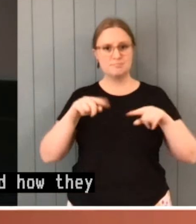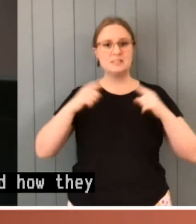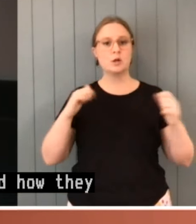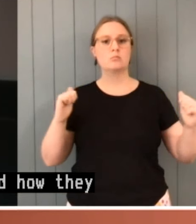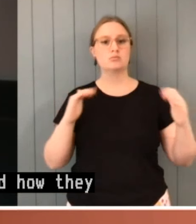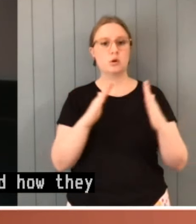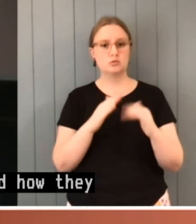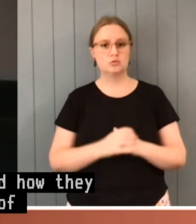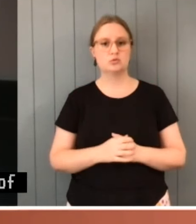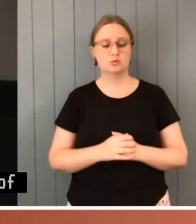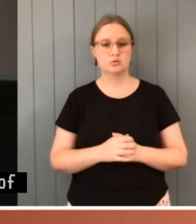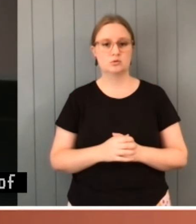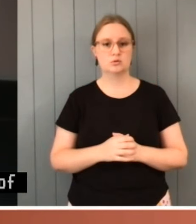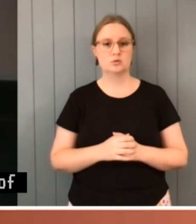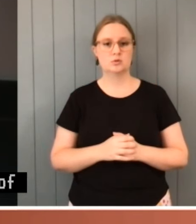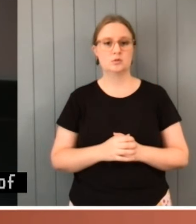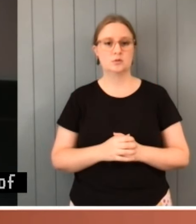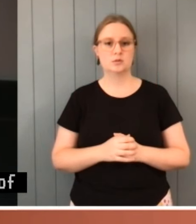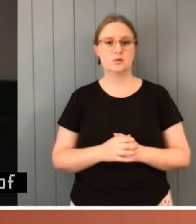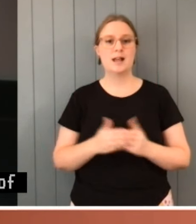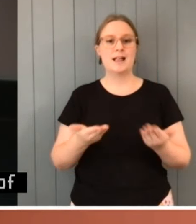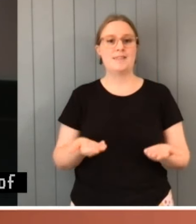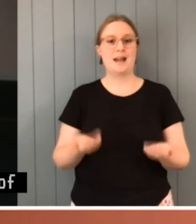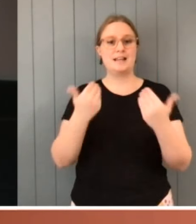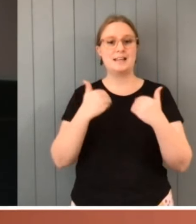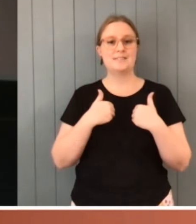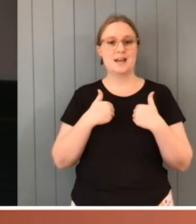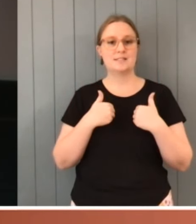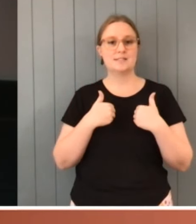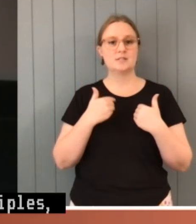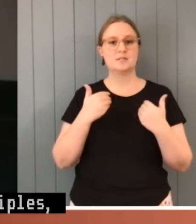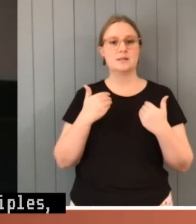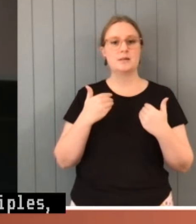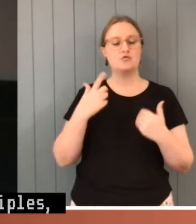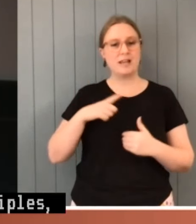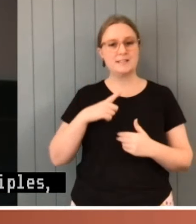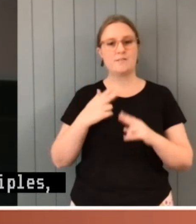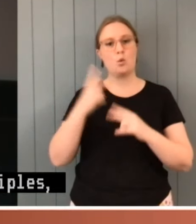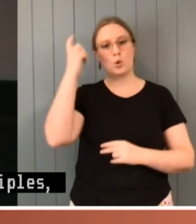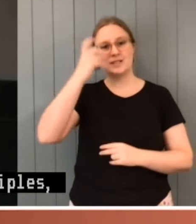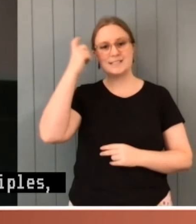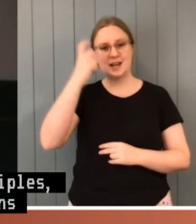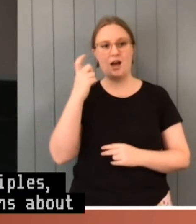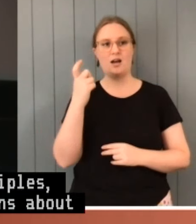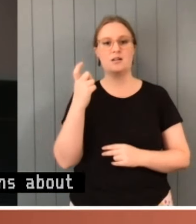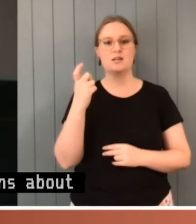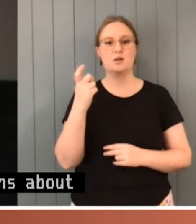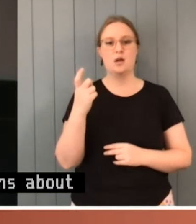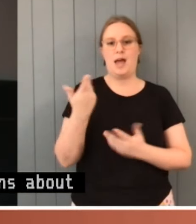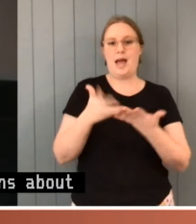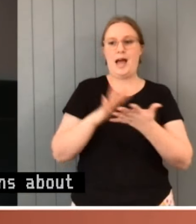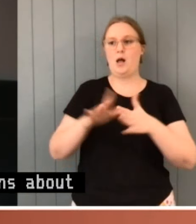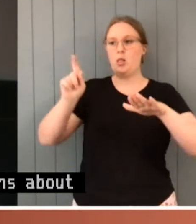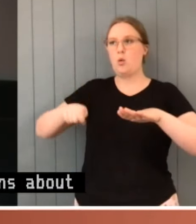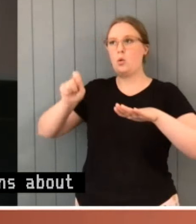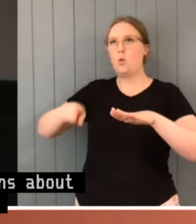of the principles, assumptions and presumptions about lawmaking that courts use when interpreting laws in disputes about their meaning.